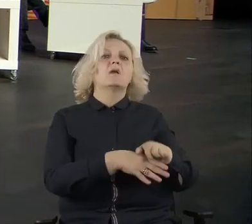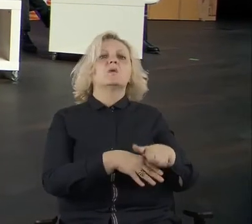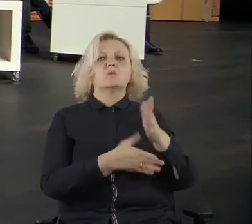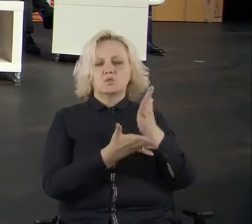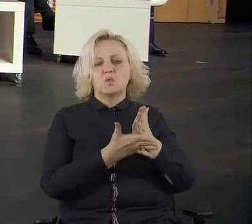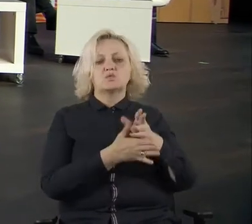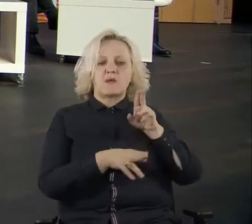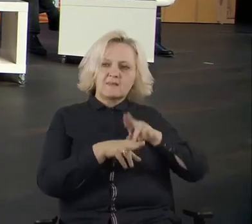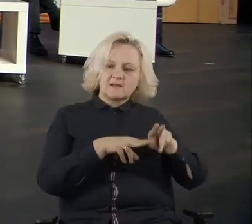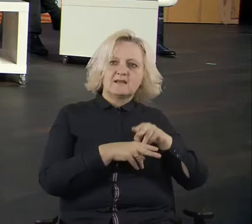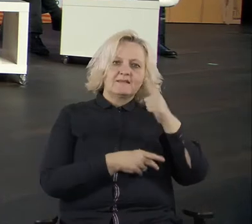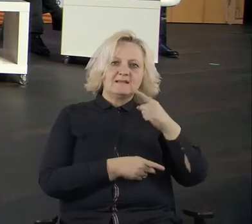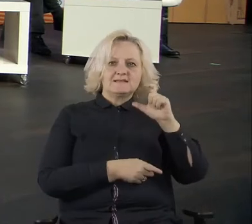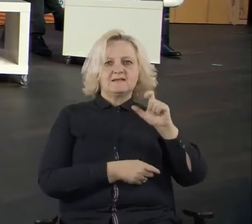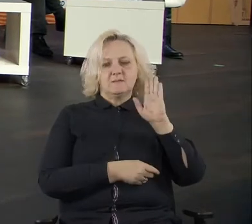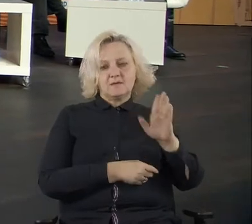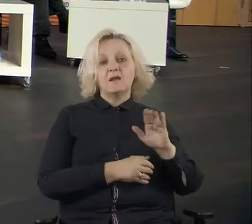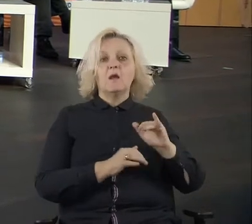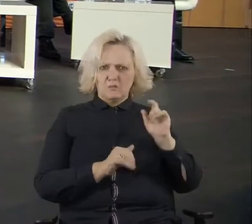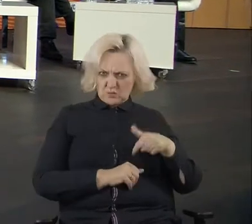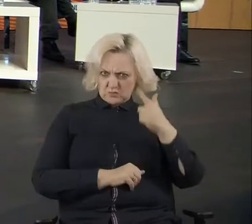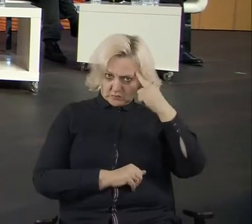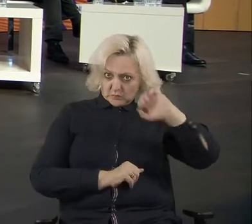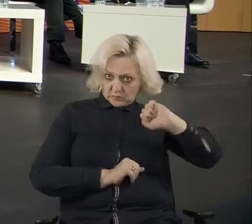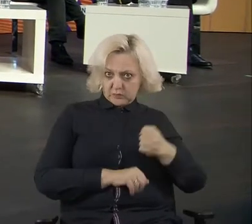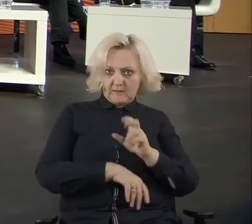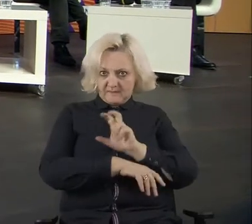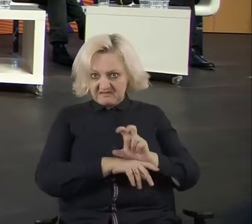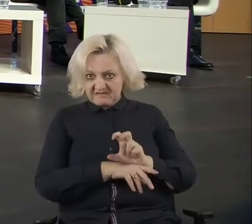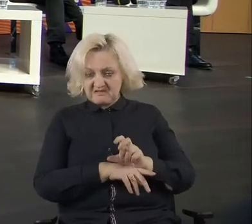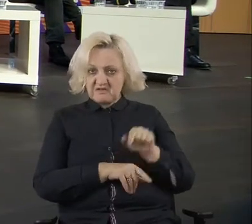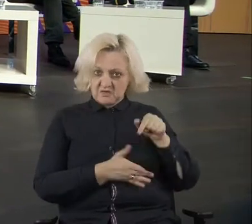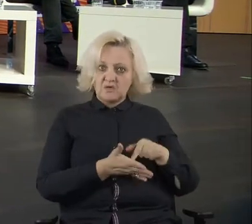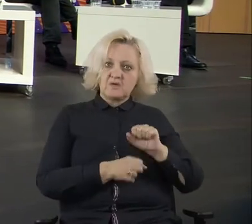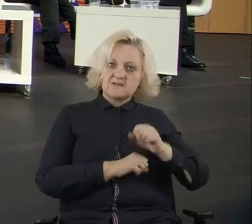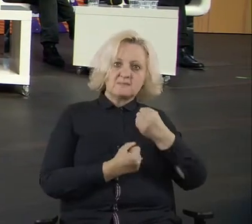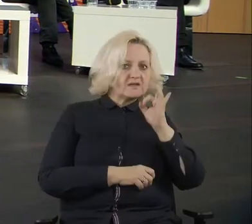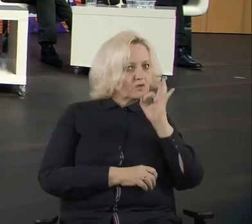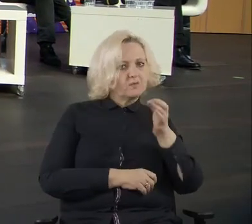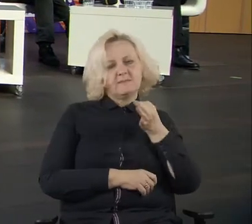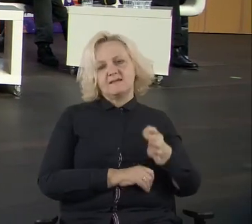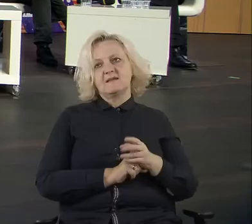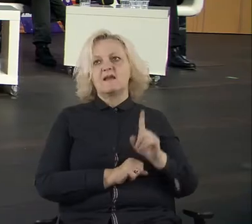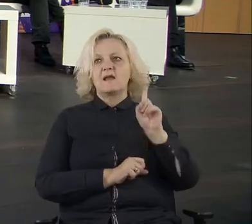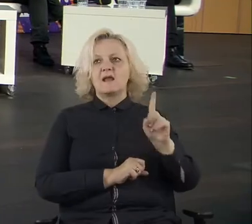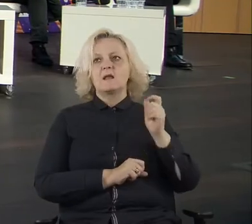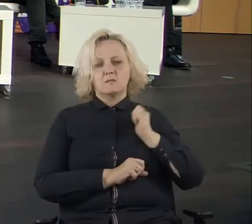so please, the person who asked the questions, please feel free to approach us and talk with Pablo.